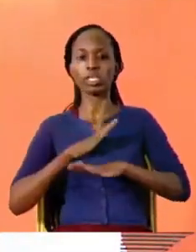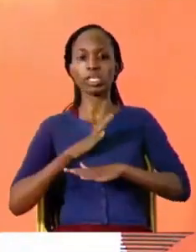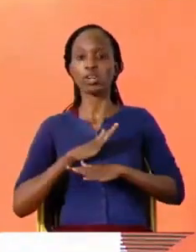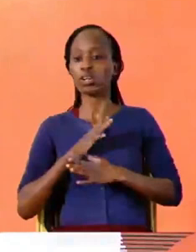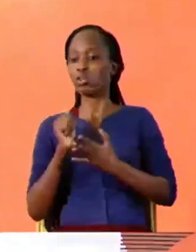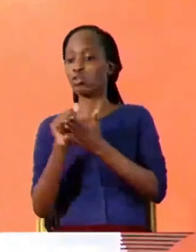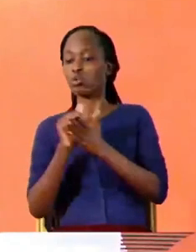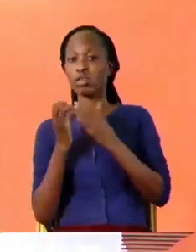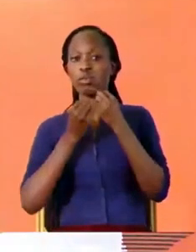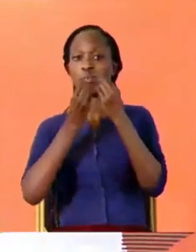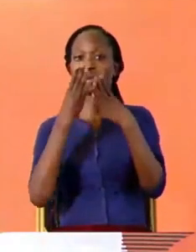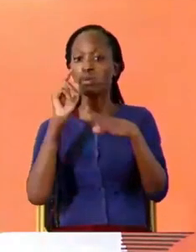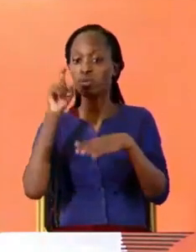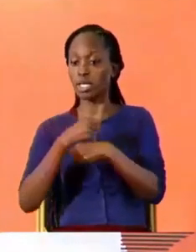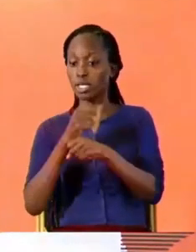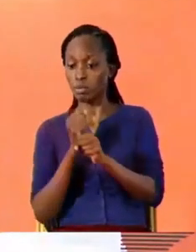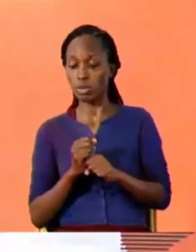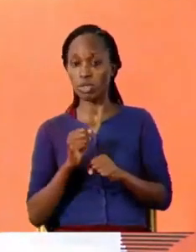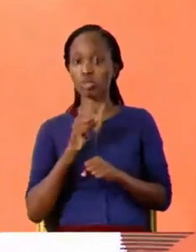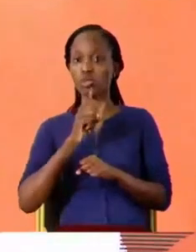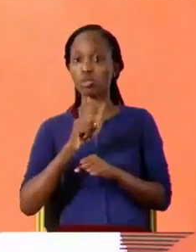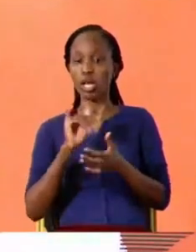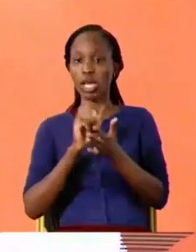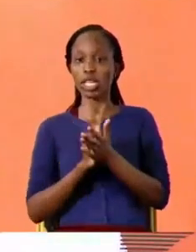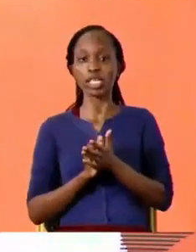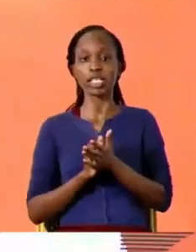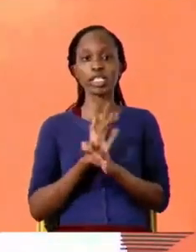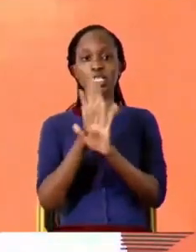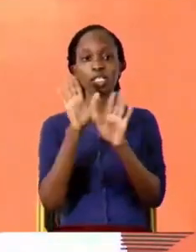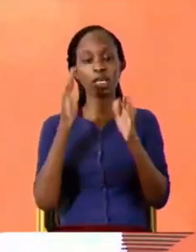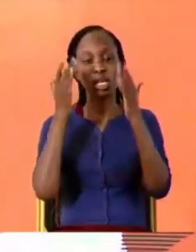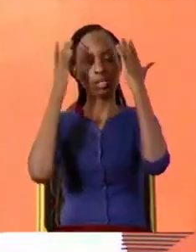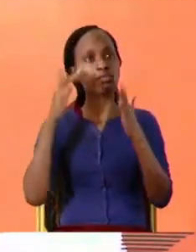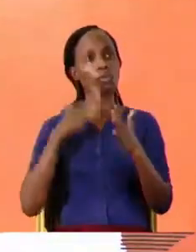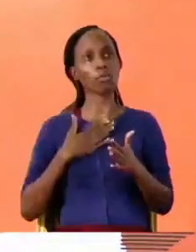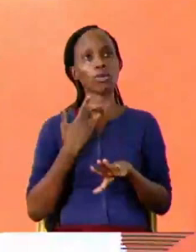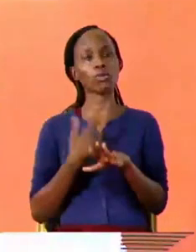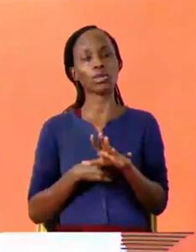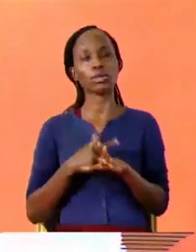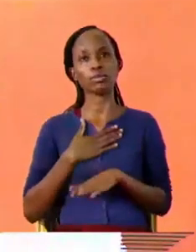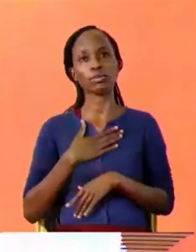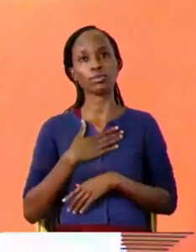information you must ensure it's all there sometimes I don't know for me when I was doing my